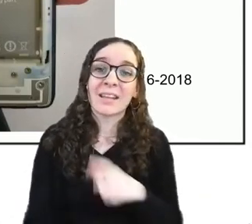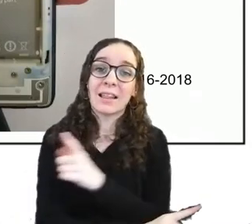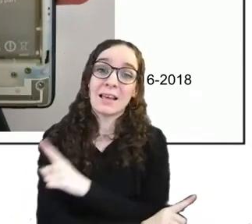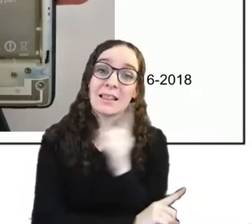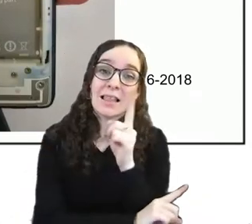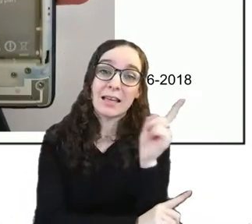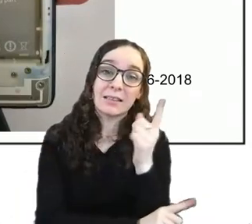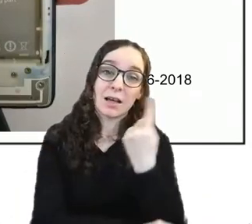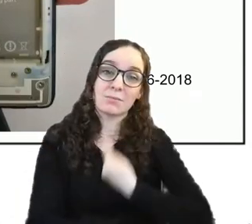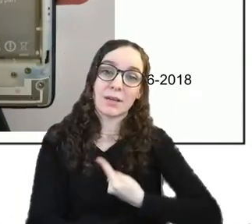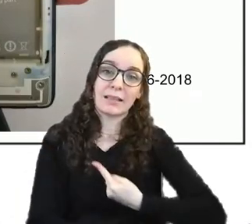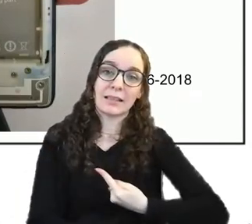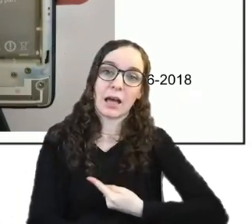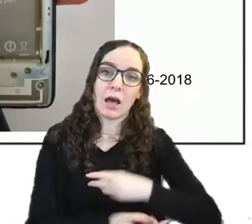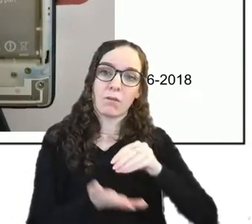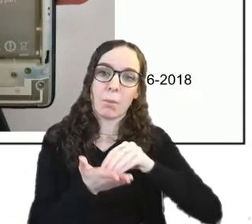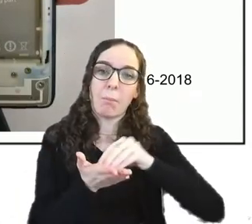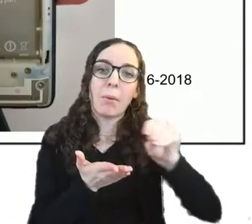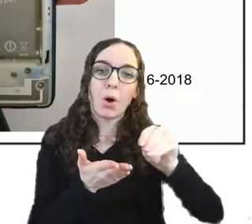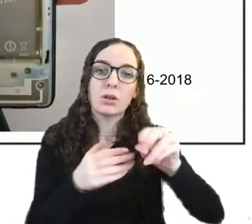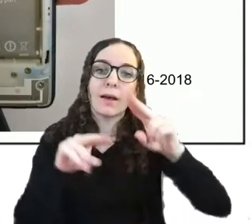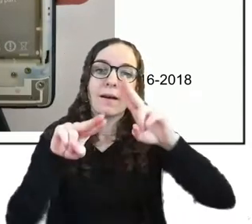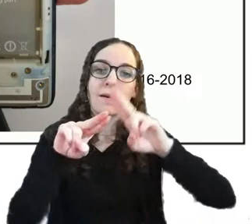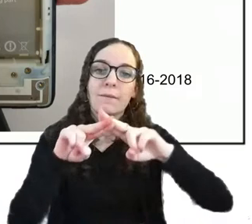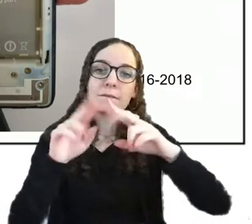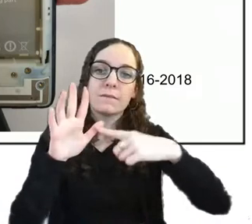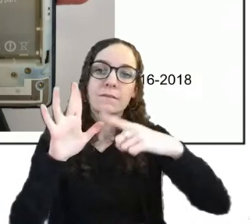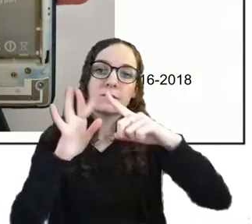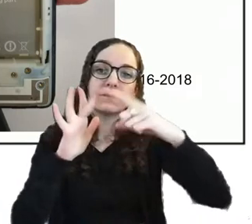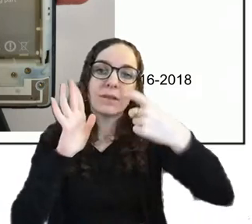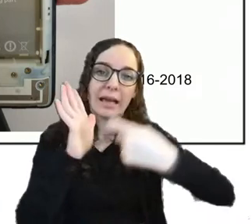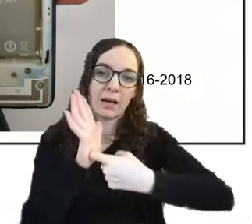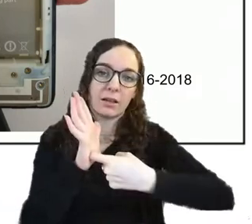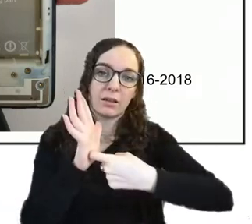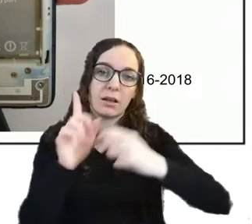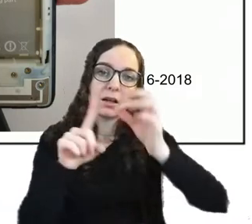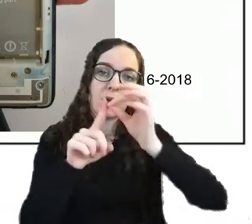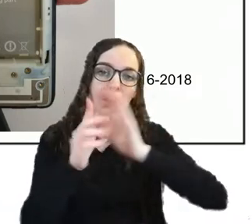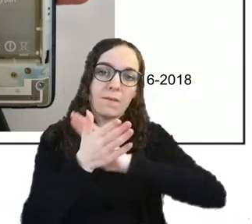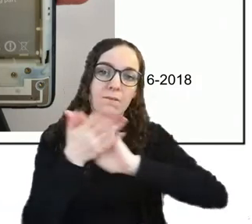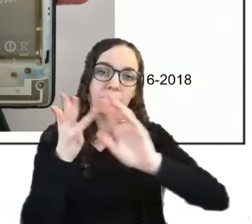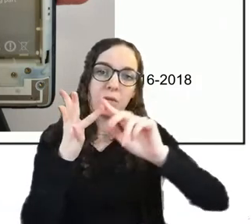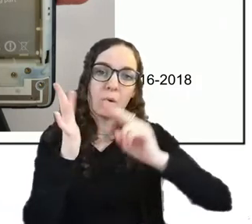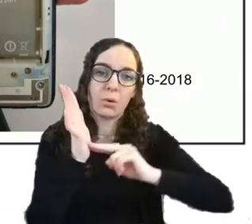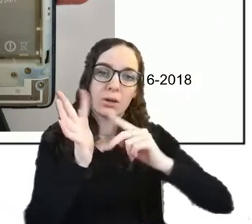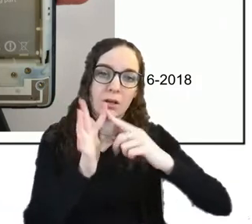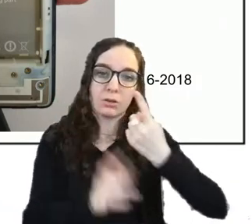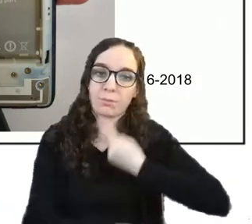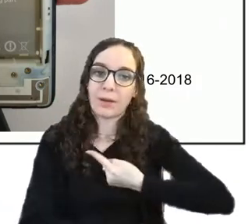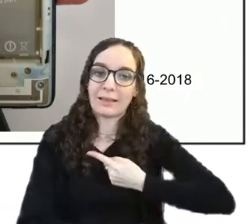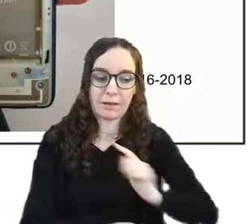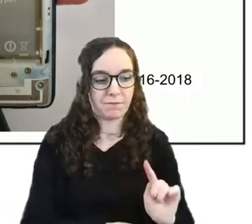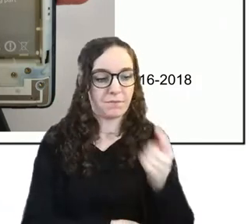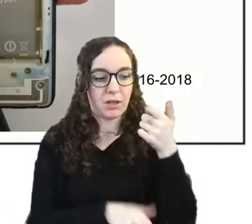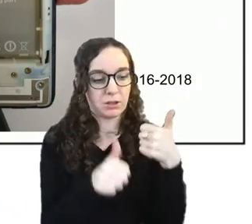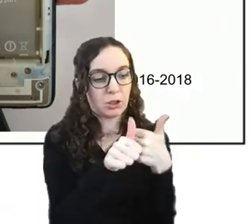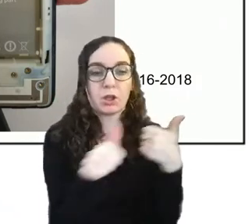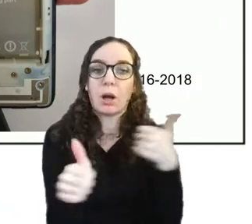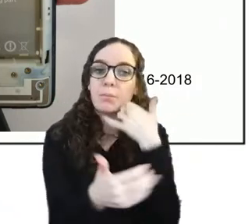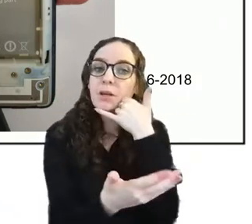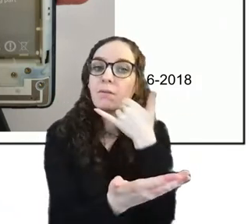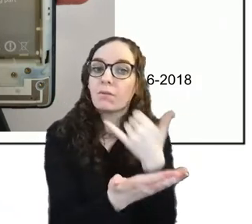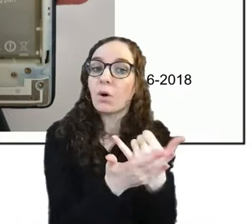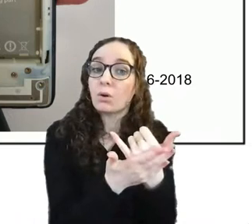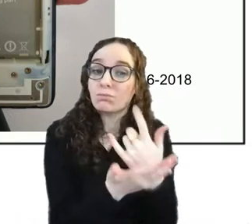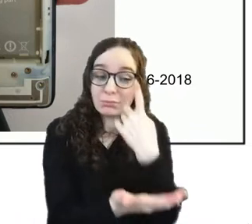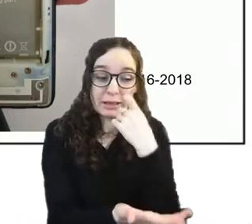purchase a fair phone so my first company phone that i had actually had like choice over i chose a fair